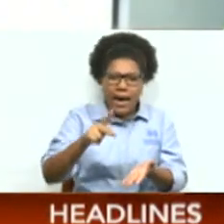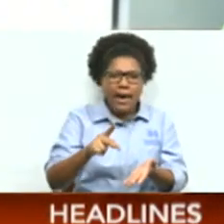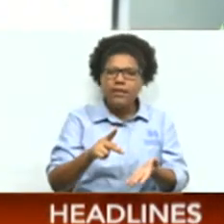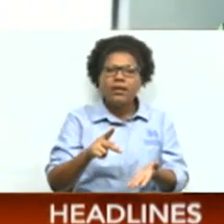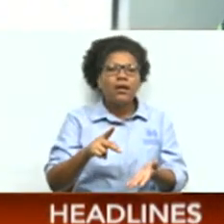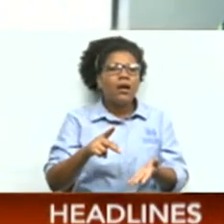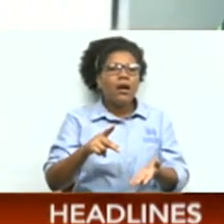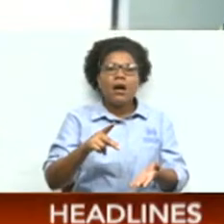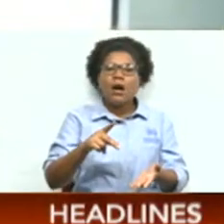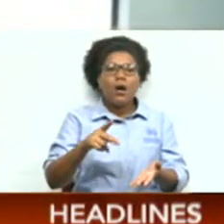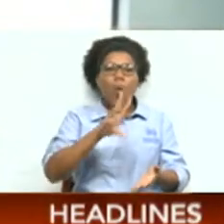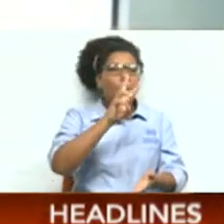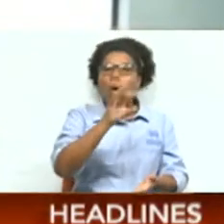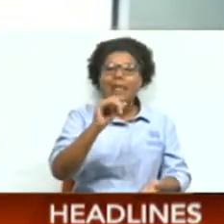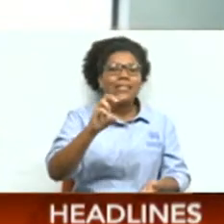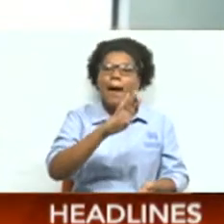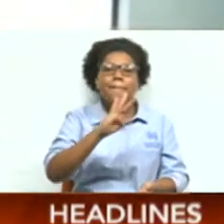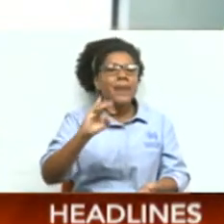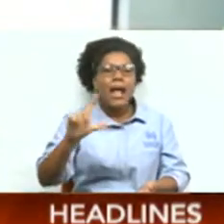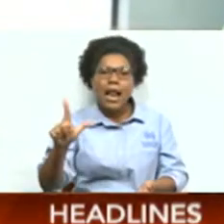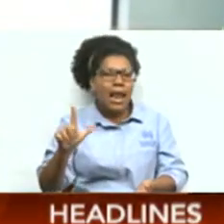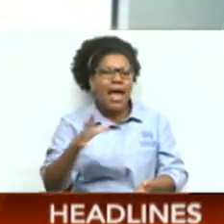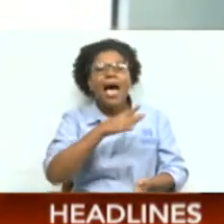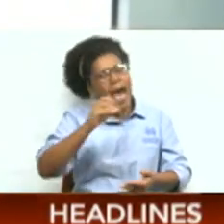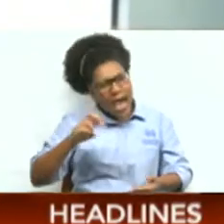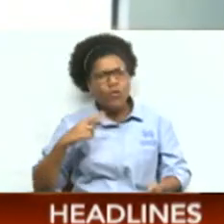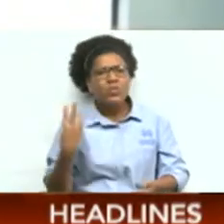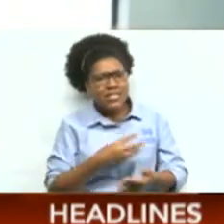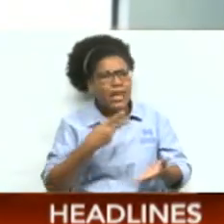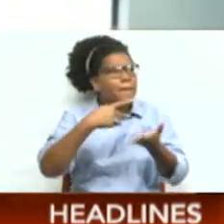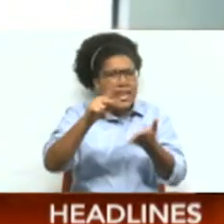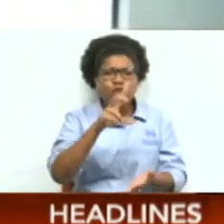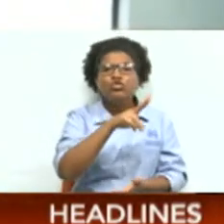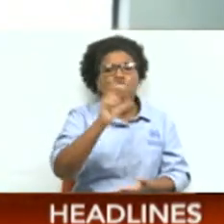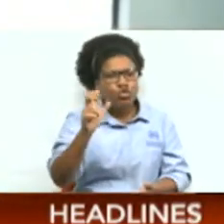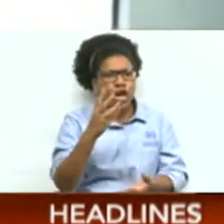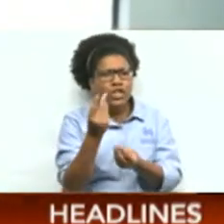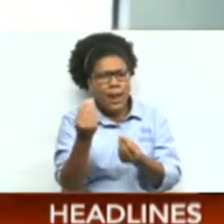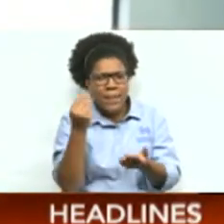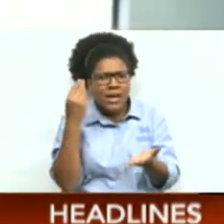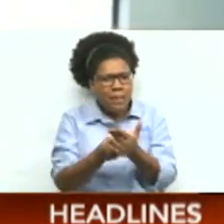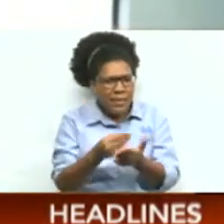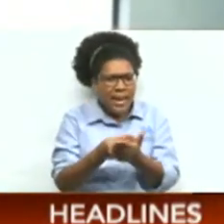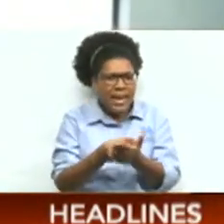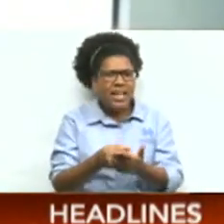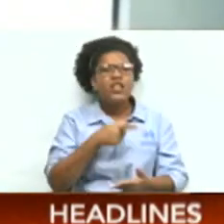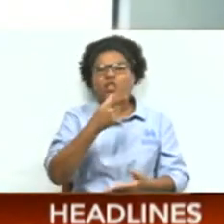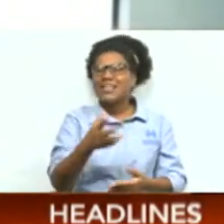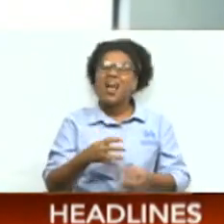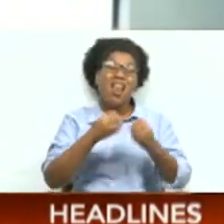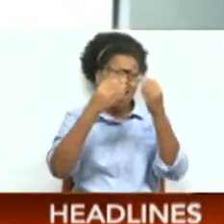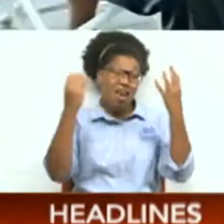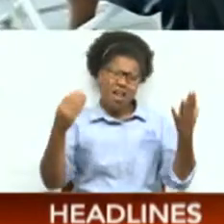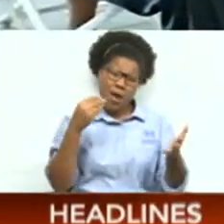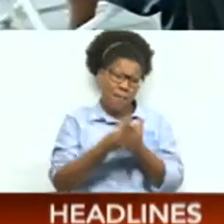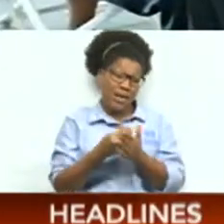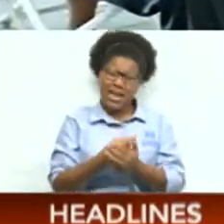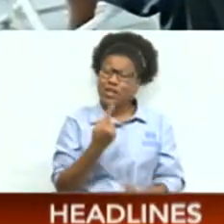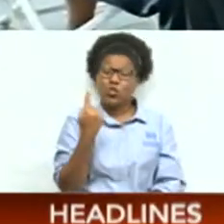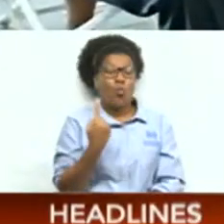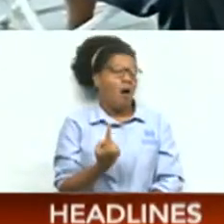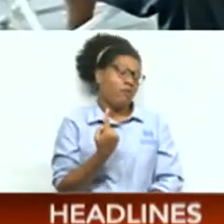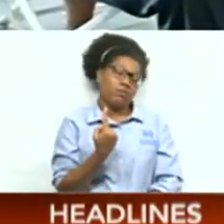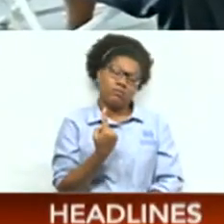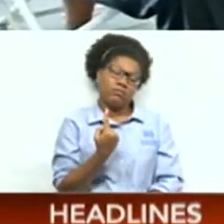we're paying Wasser bills, and we're still paying $300. So he's making a lot of money and he's only one. Resident